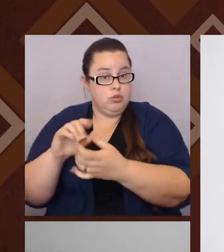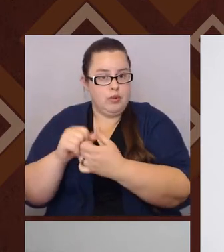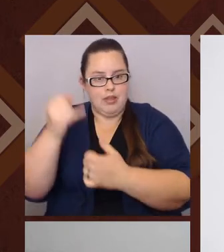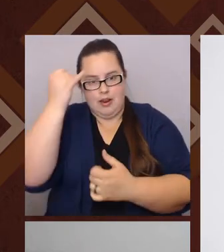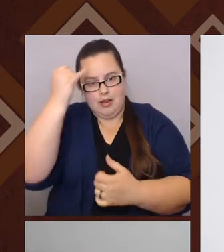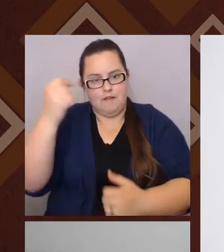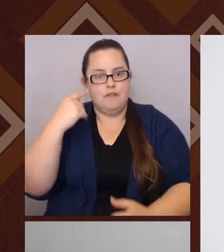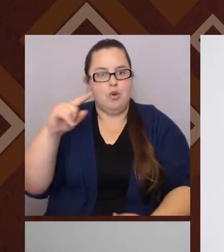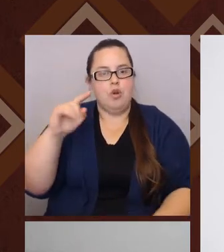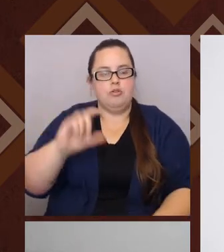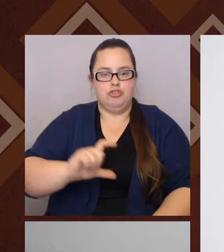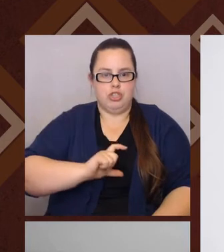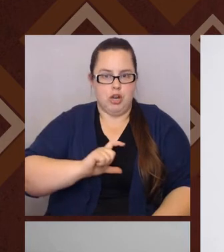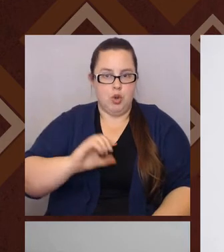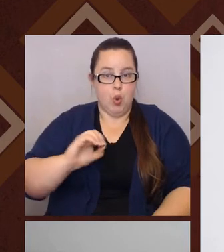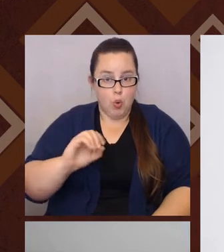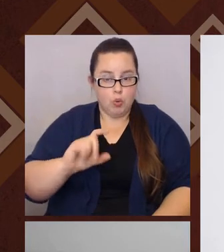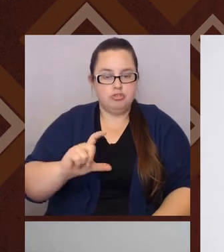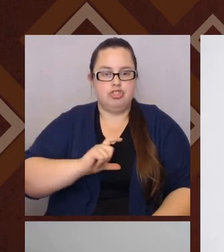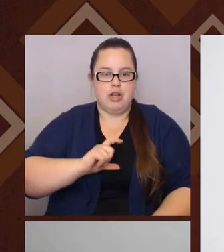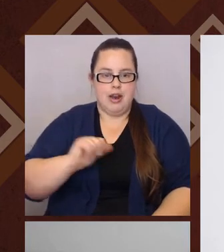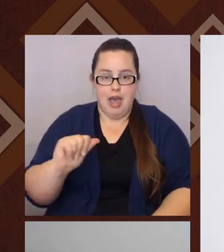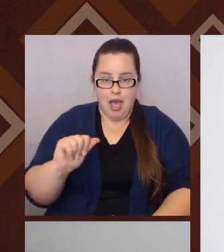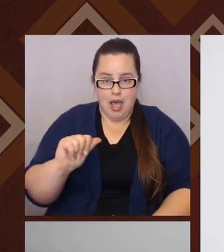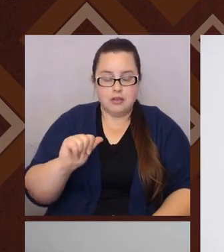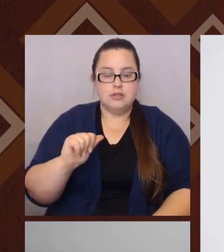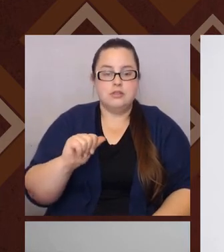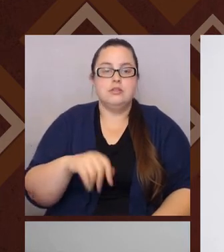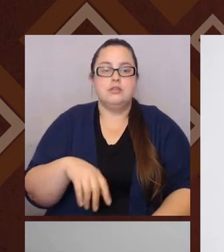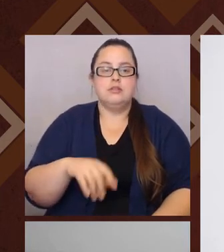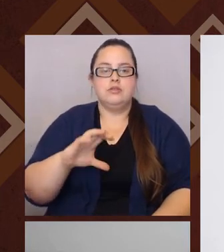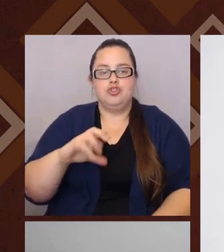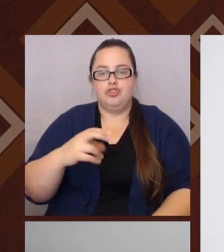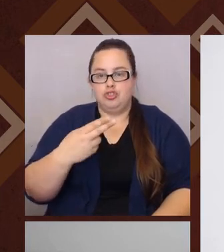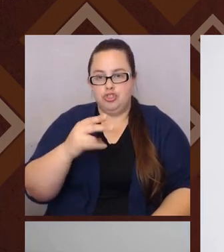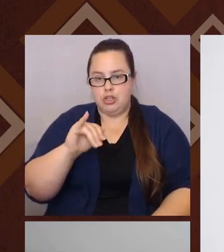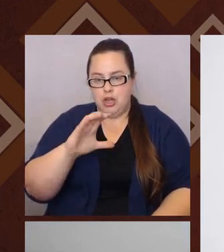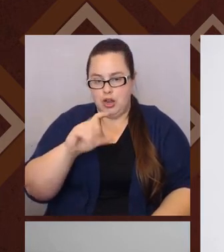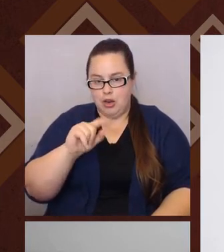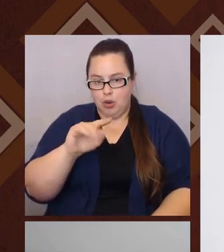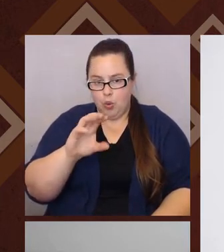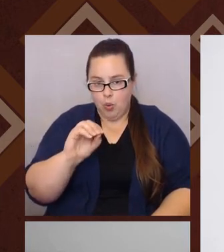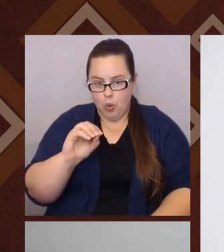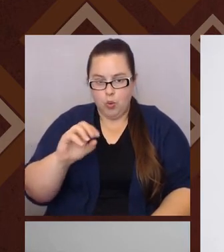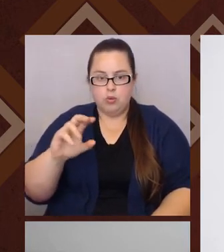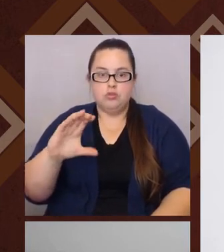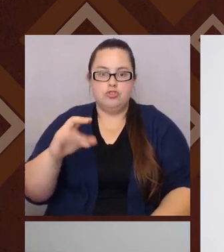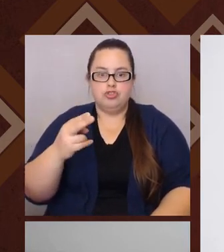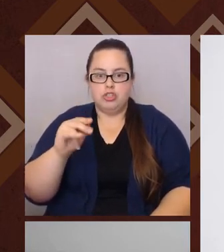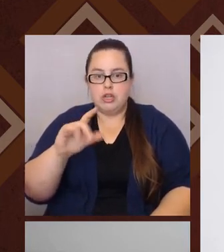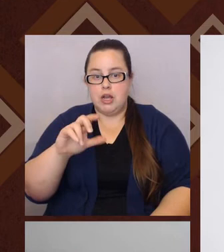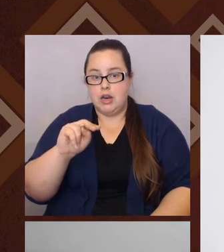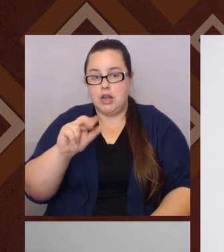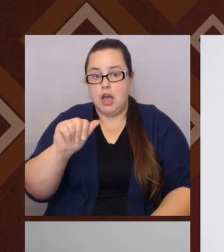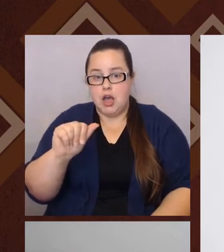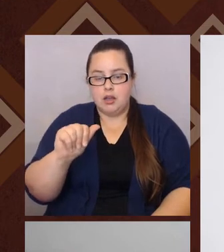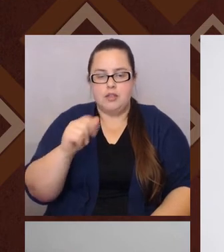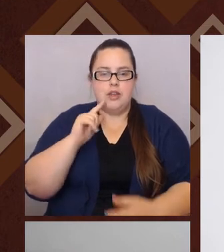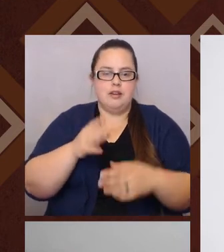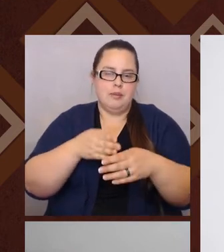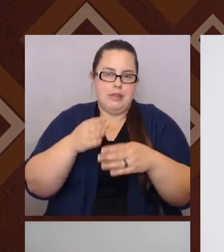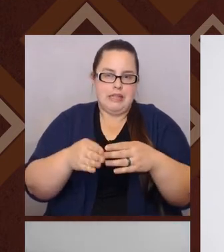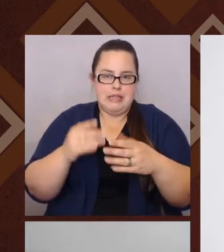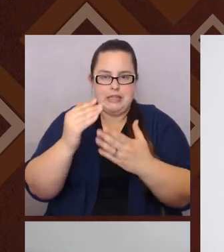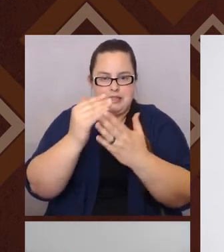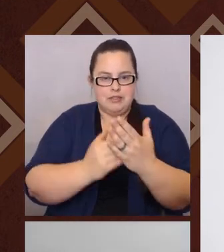of Chicano or Chicana. Um, and just to kind of complete the, the list here in terms of